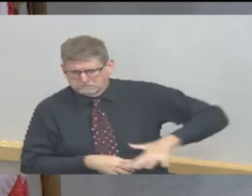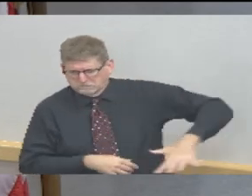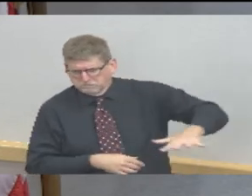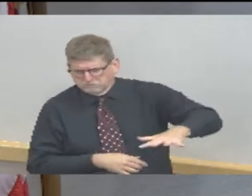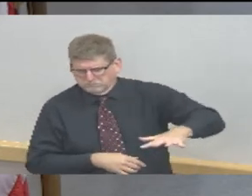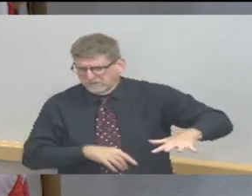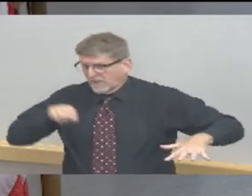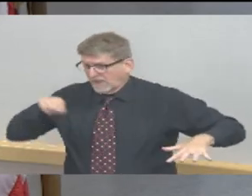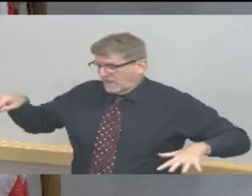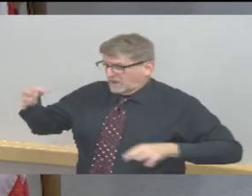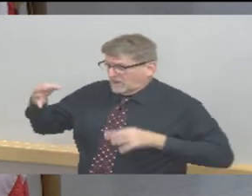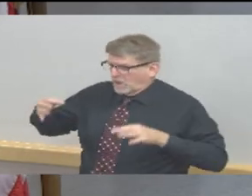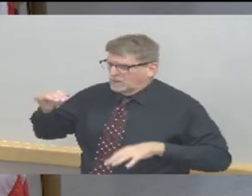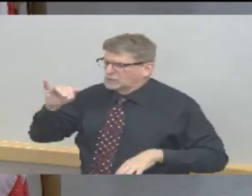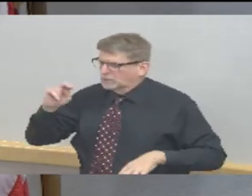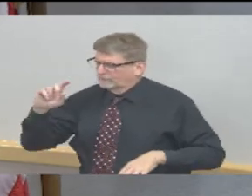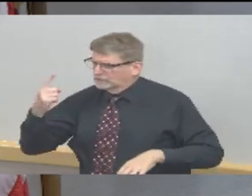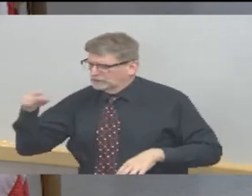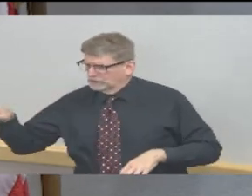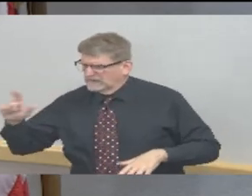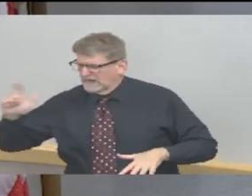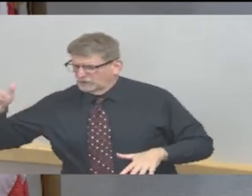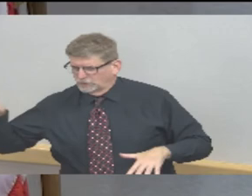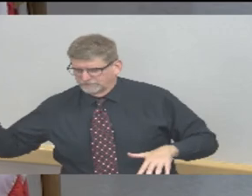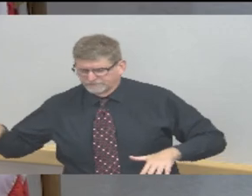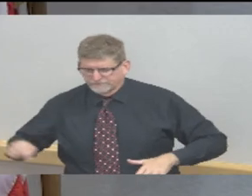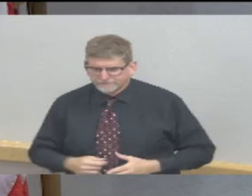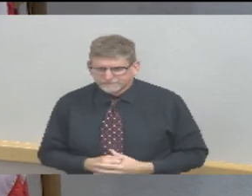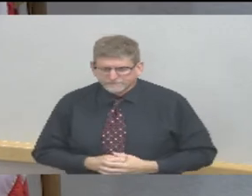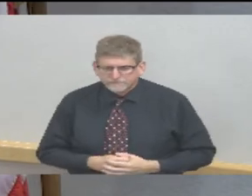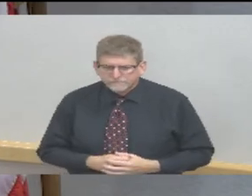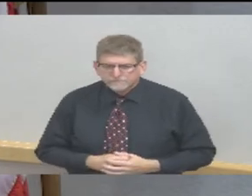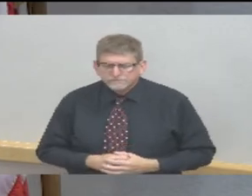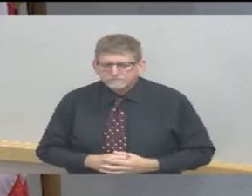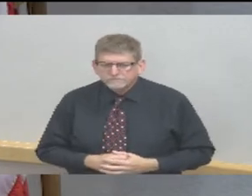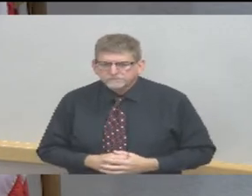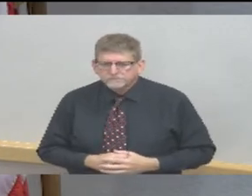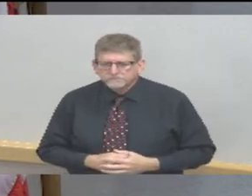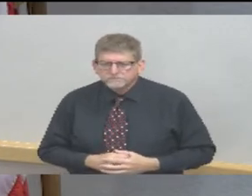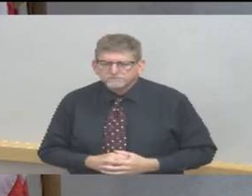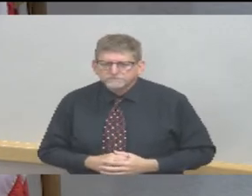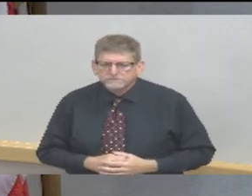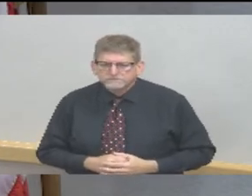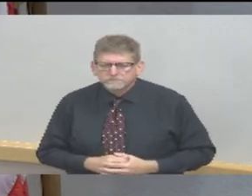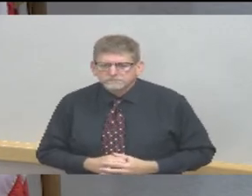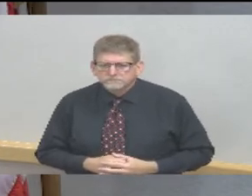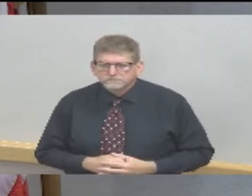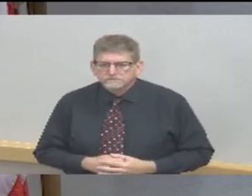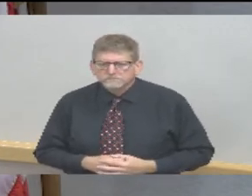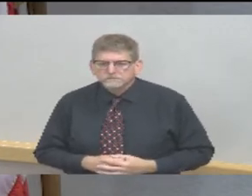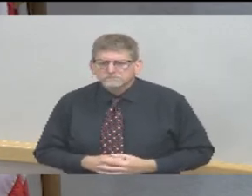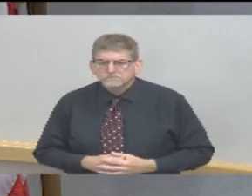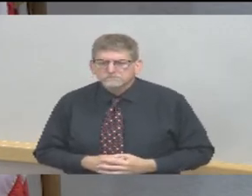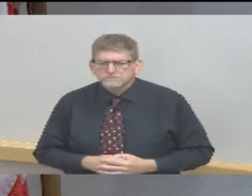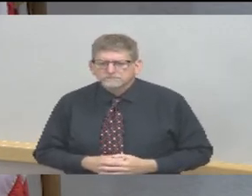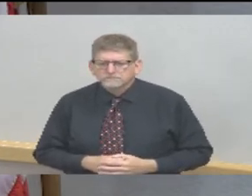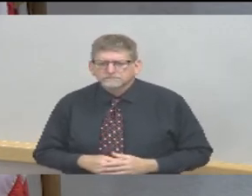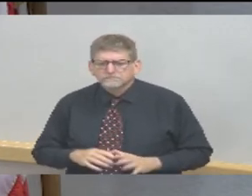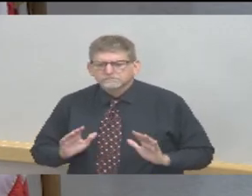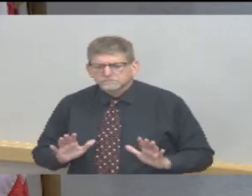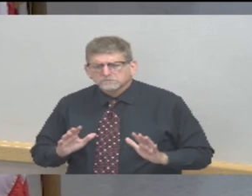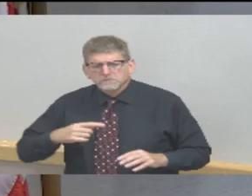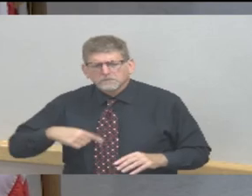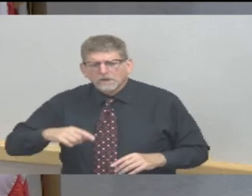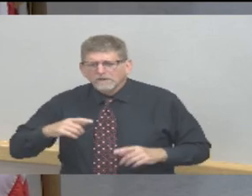Adler and Dr. and Dr. Wickert. I mean you have to take you have to take a layered approach. I know there are folks out there I've talked to them